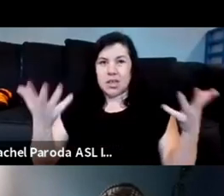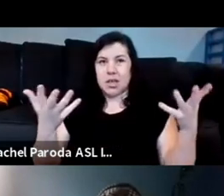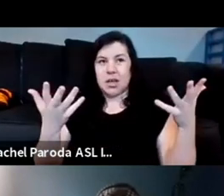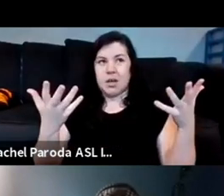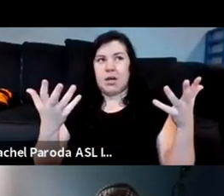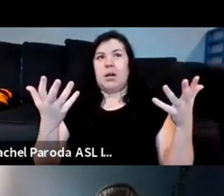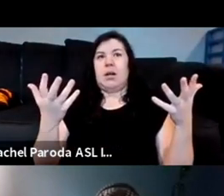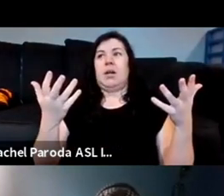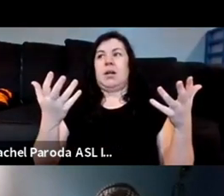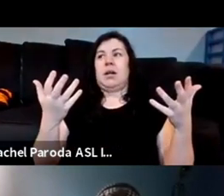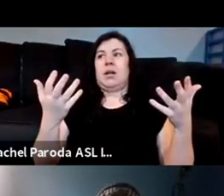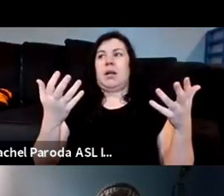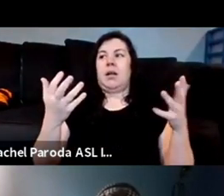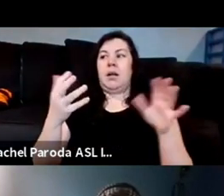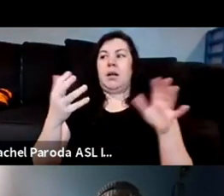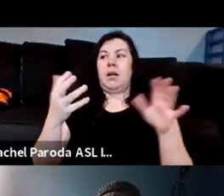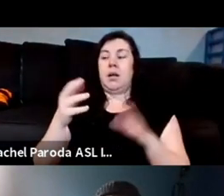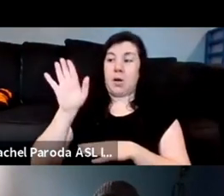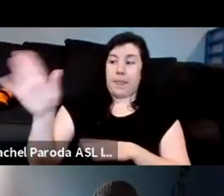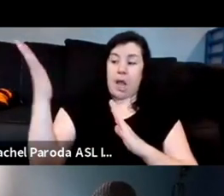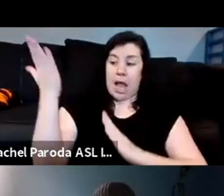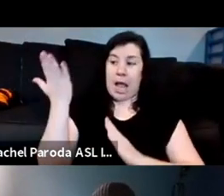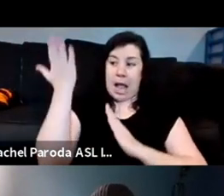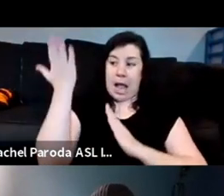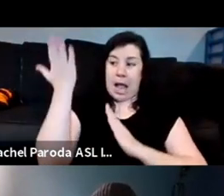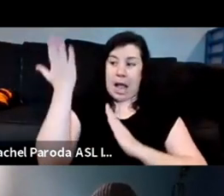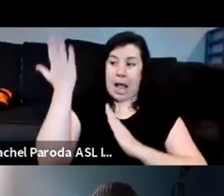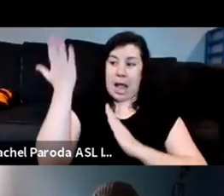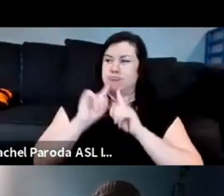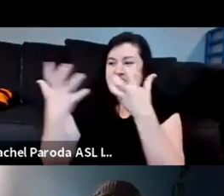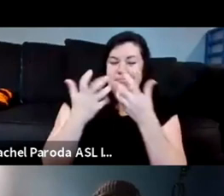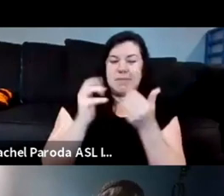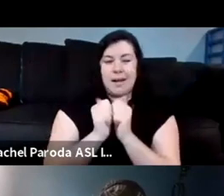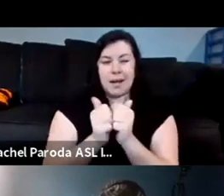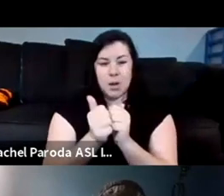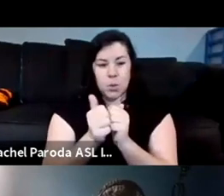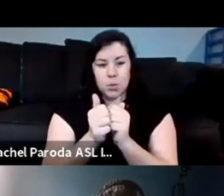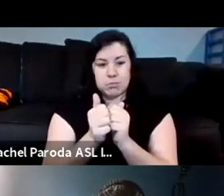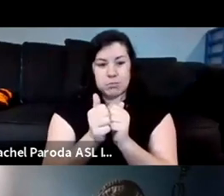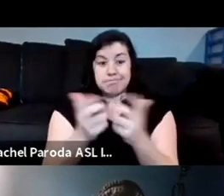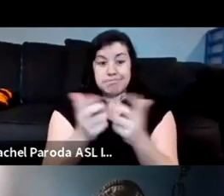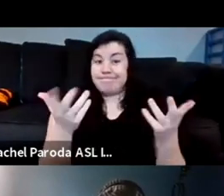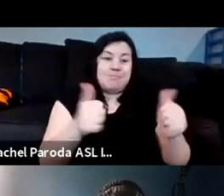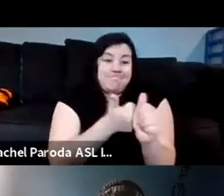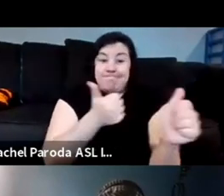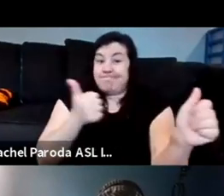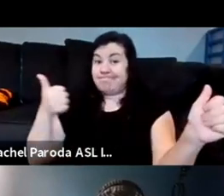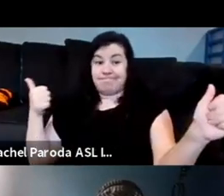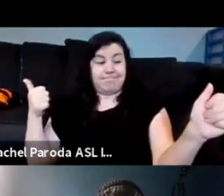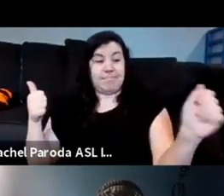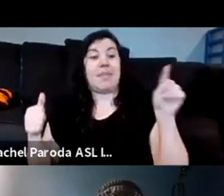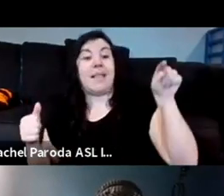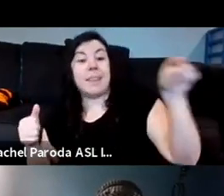respond to the expectation um i try not to i try to make them respond to their own